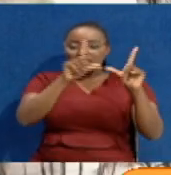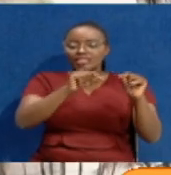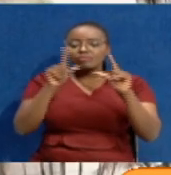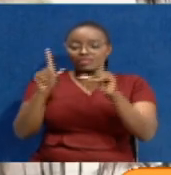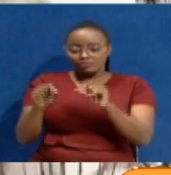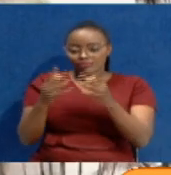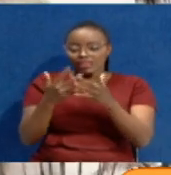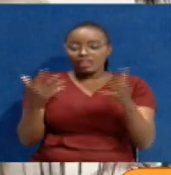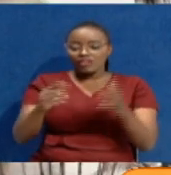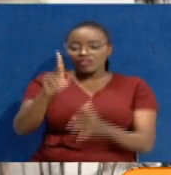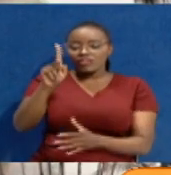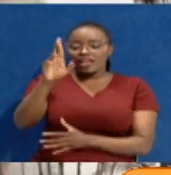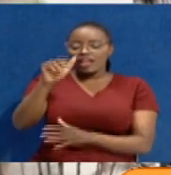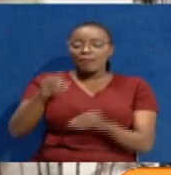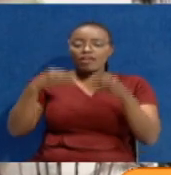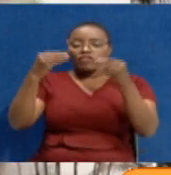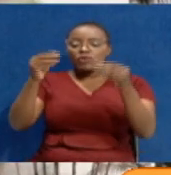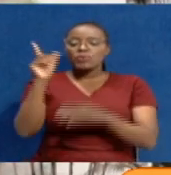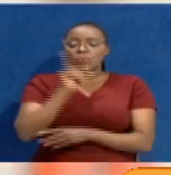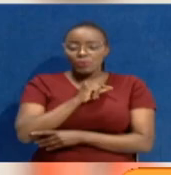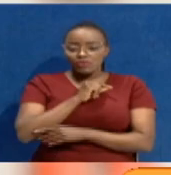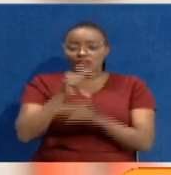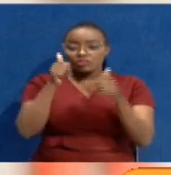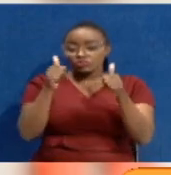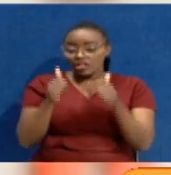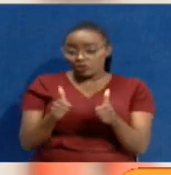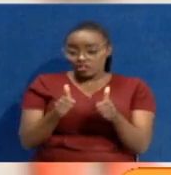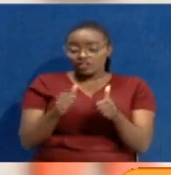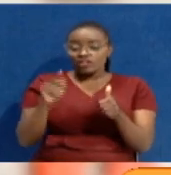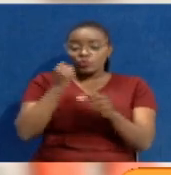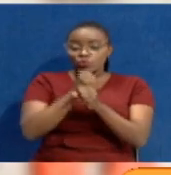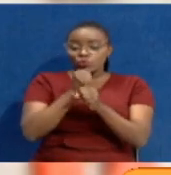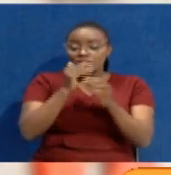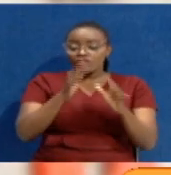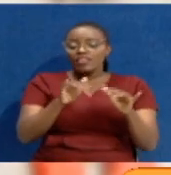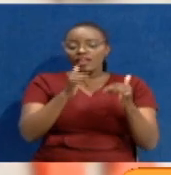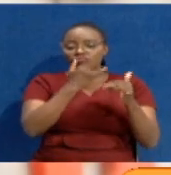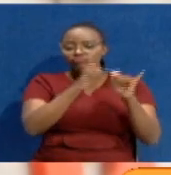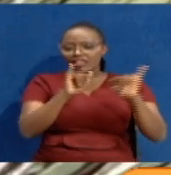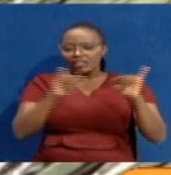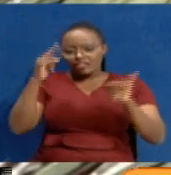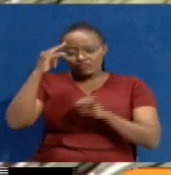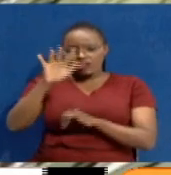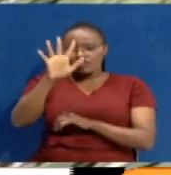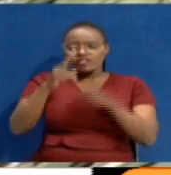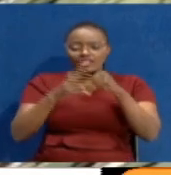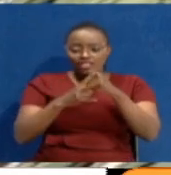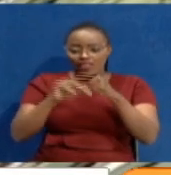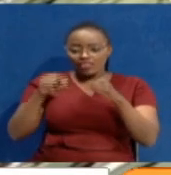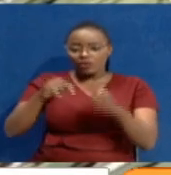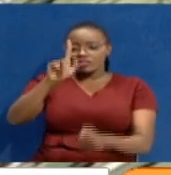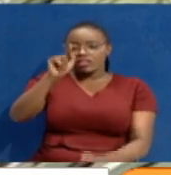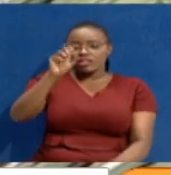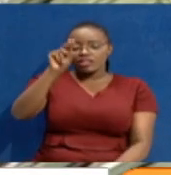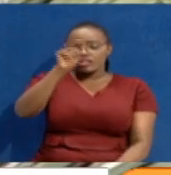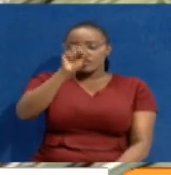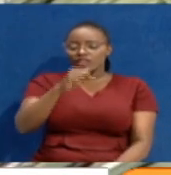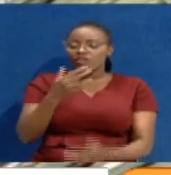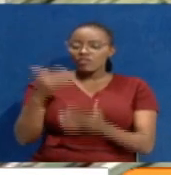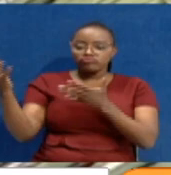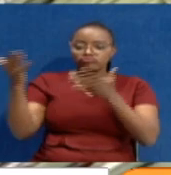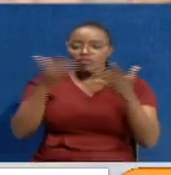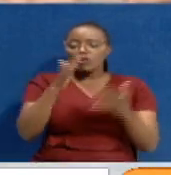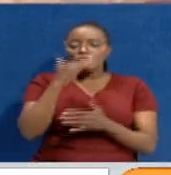cheap imports. KRA had in January issued a circular to its staff to expedite the clearance of 57,000 tons of imported